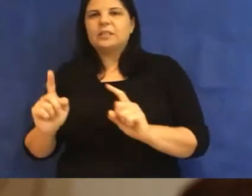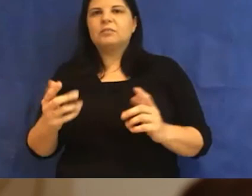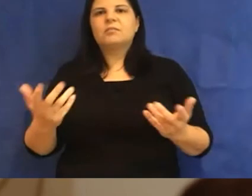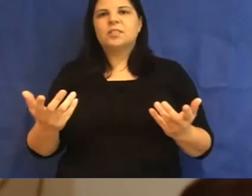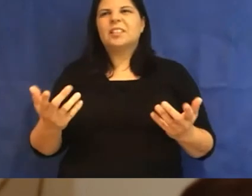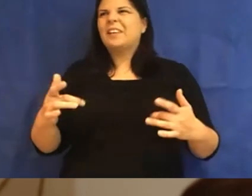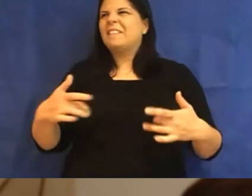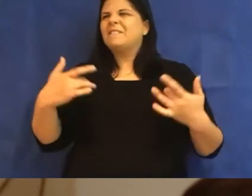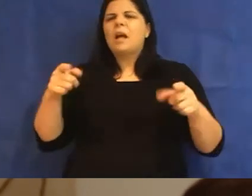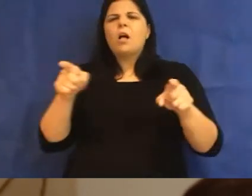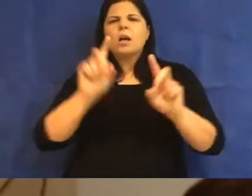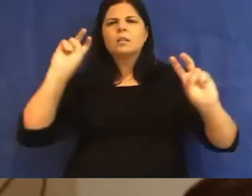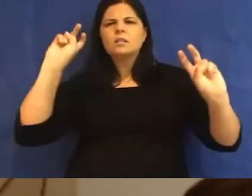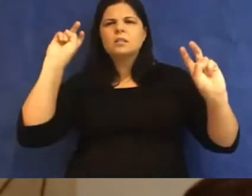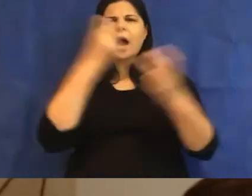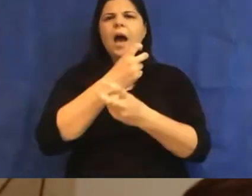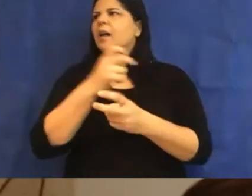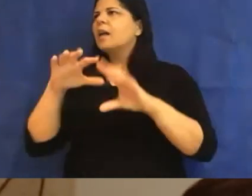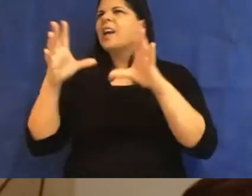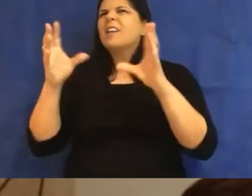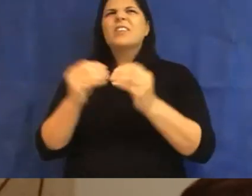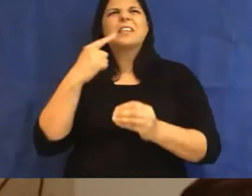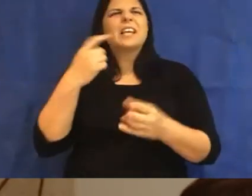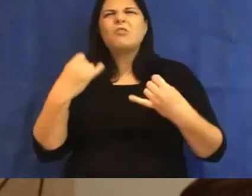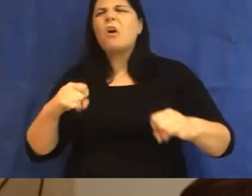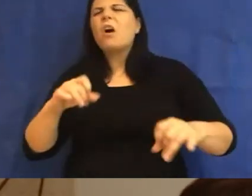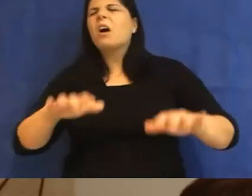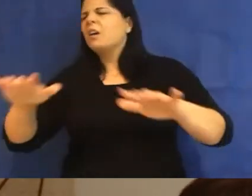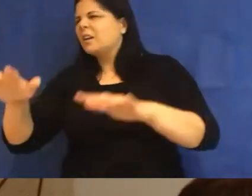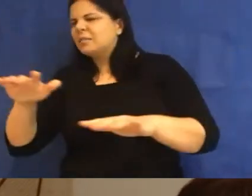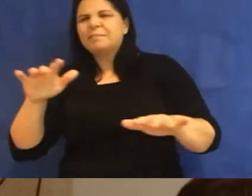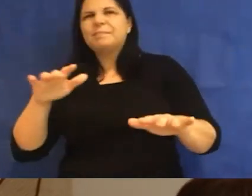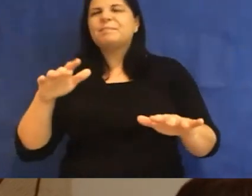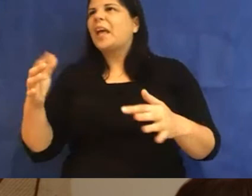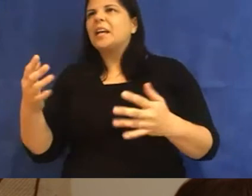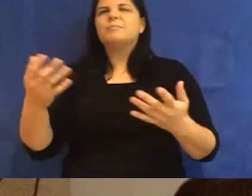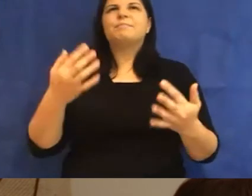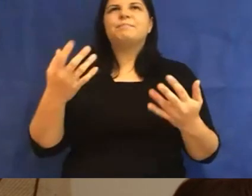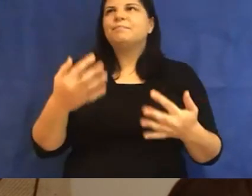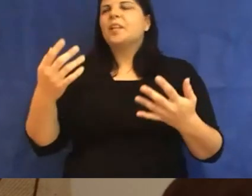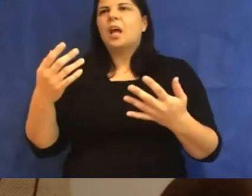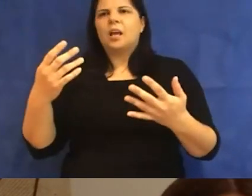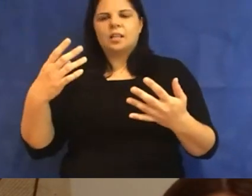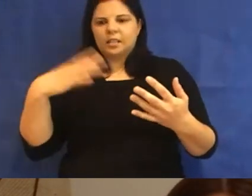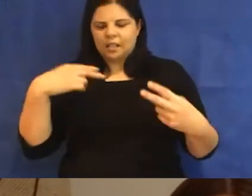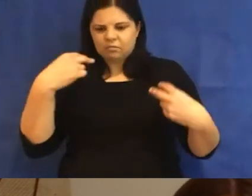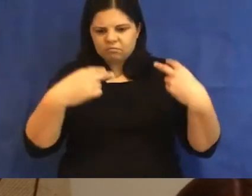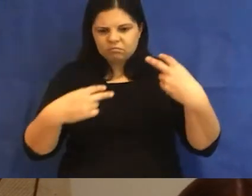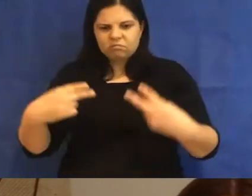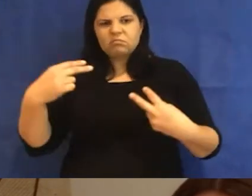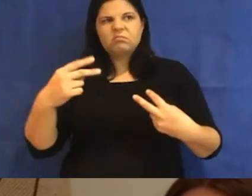darkness, feeling like everything you do is wrong. Lost in its shadow, you become forced to reflect on your own life and mortality,